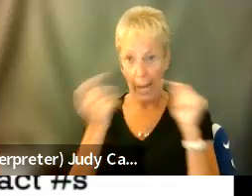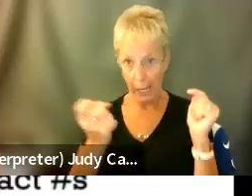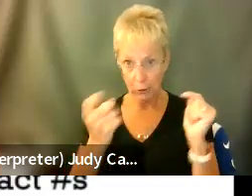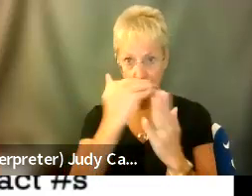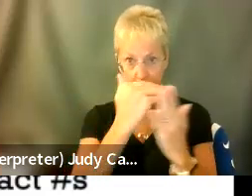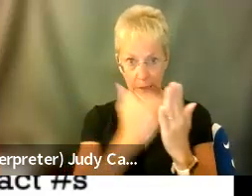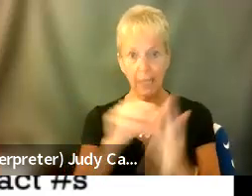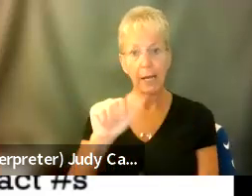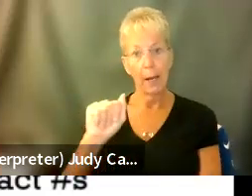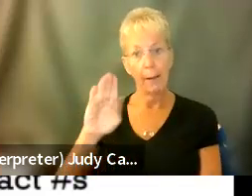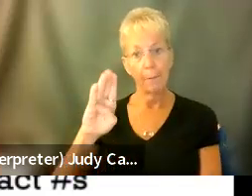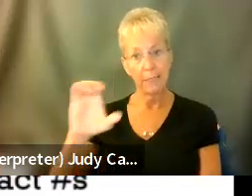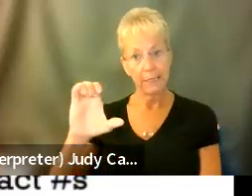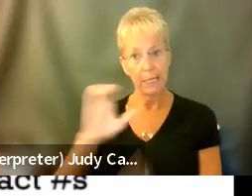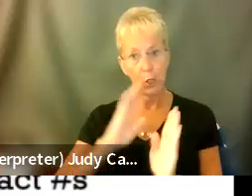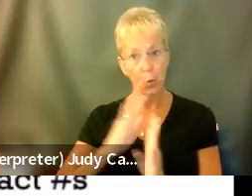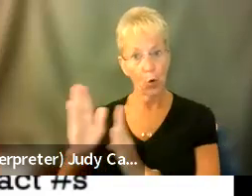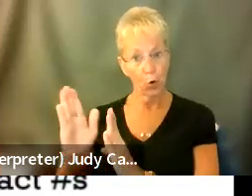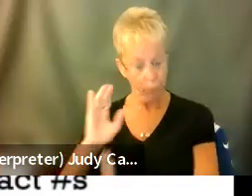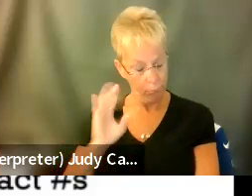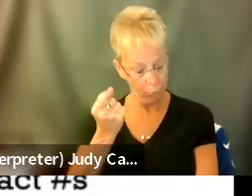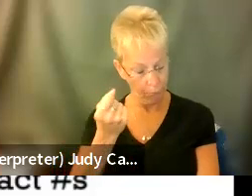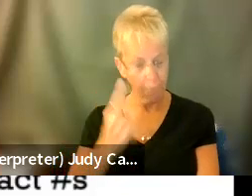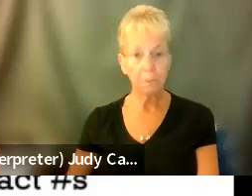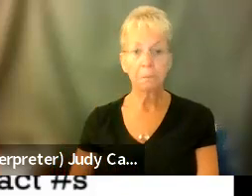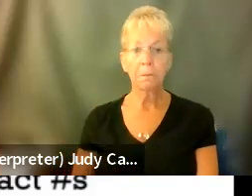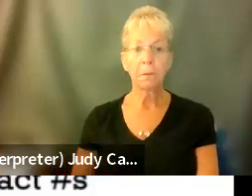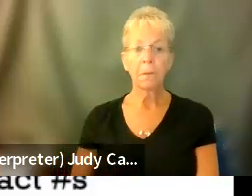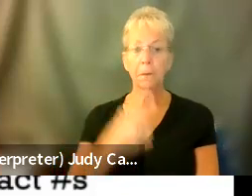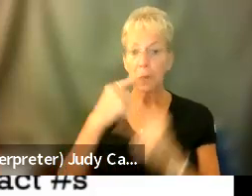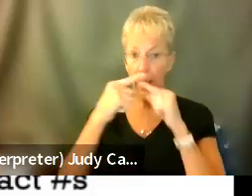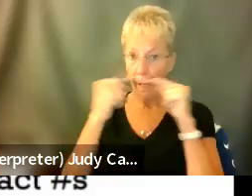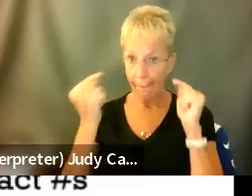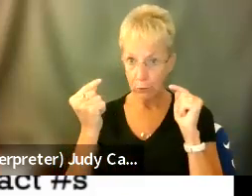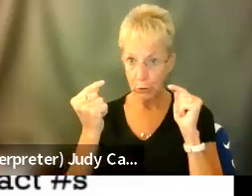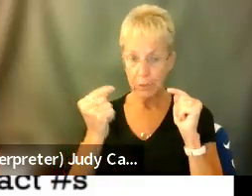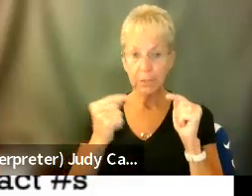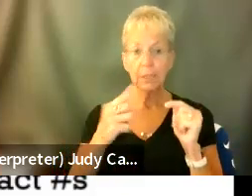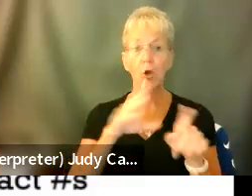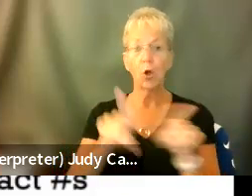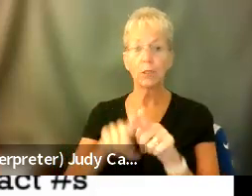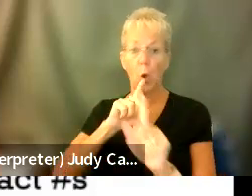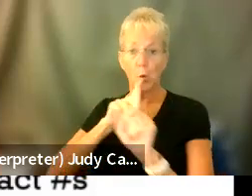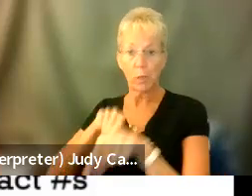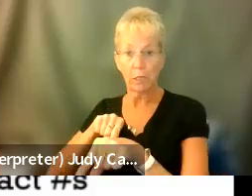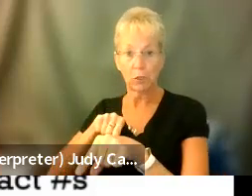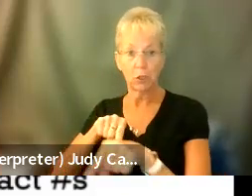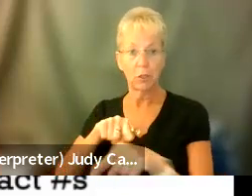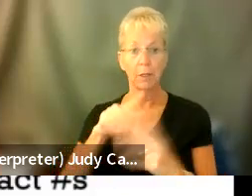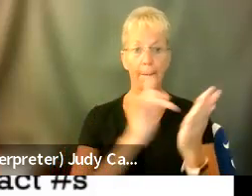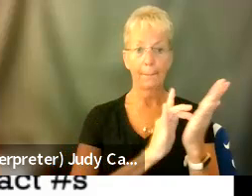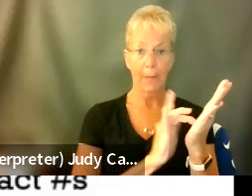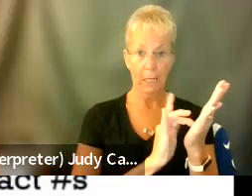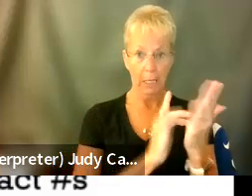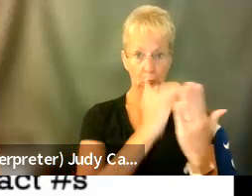alphabetical order, so that's two separate things. Allergies and the reaction, and then your list of medications